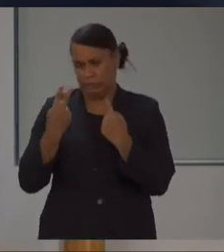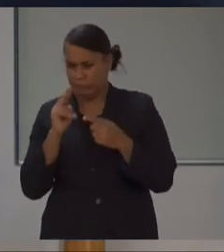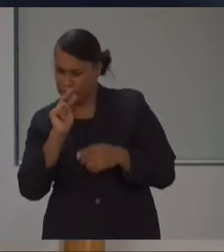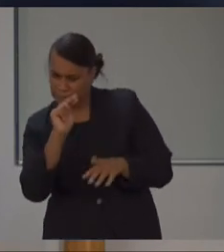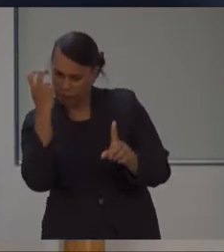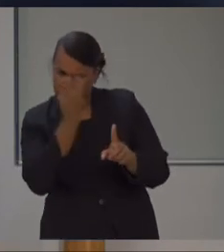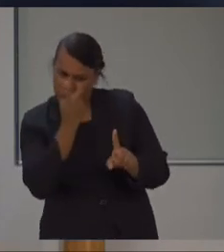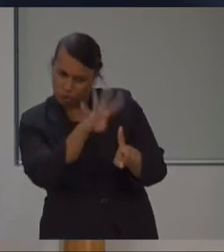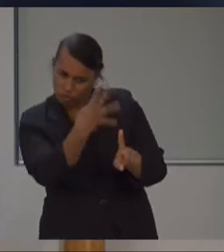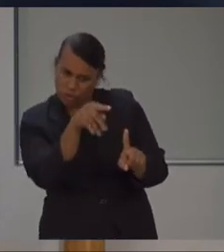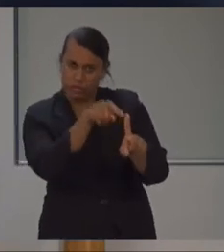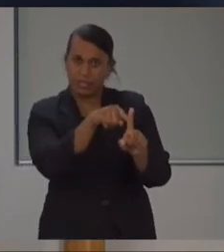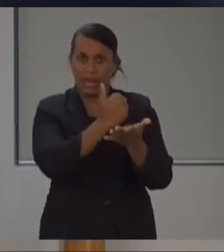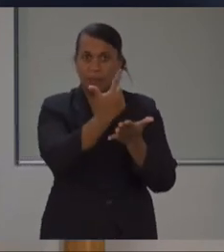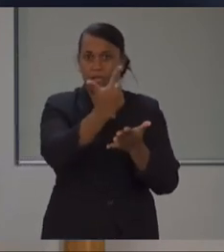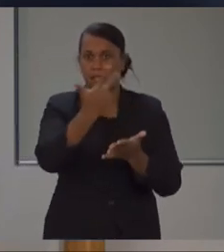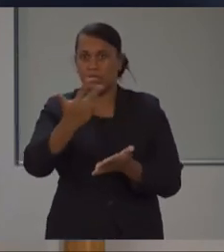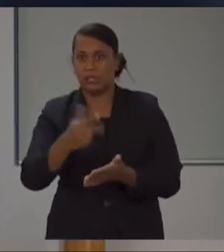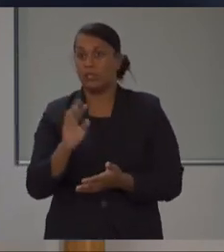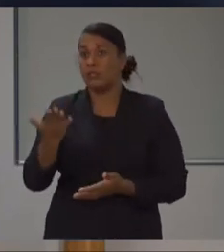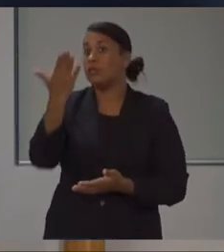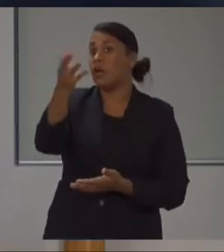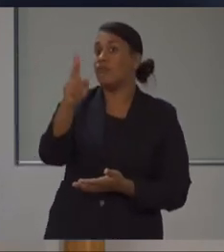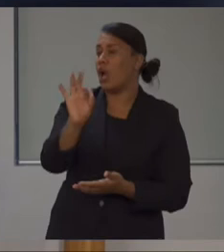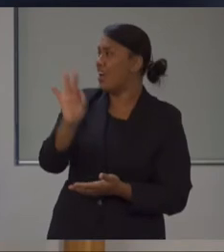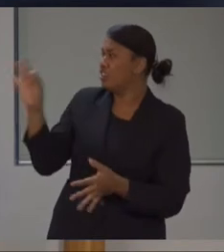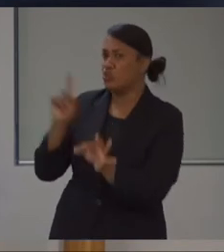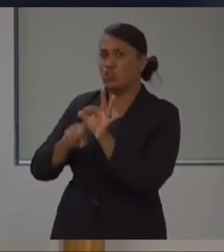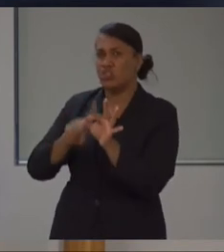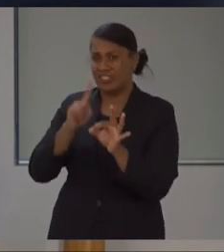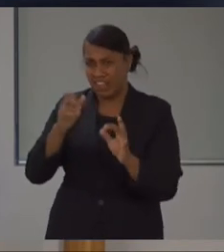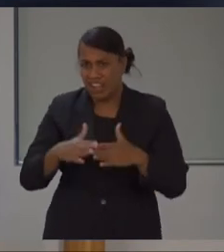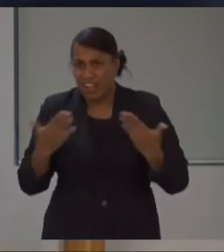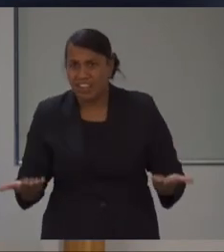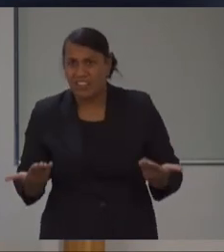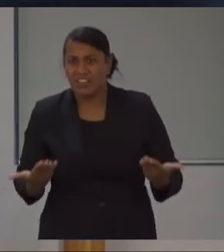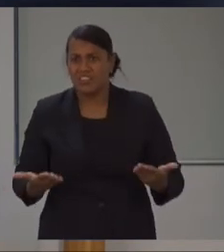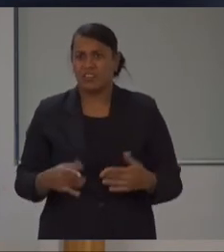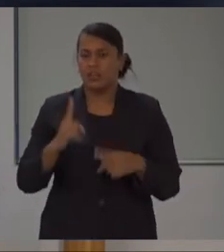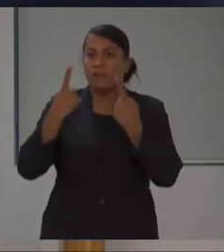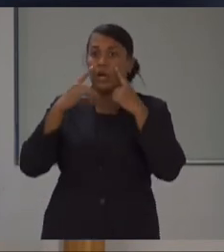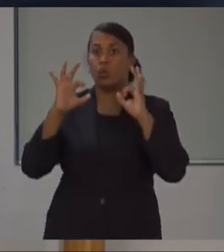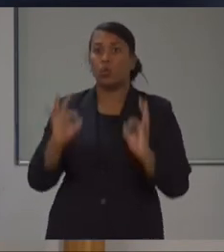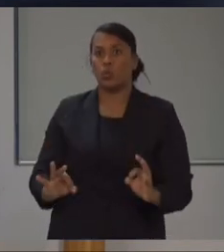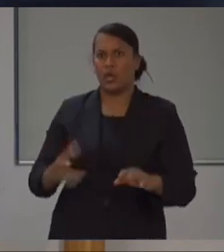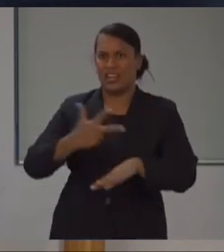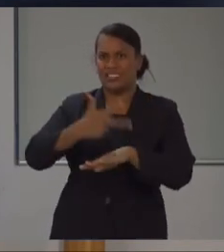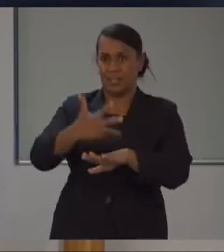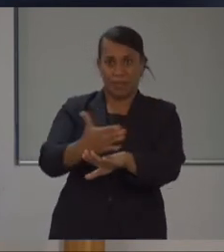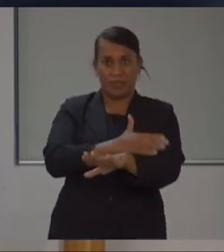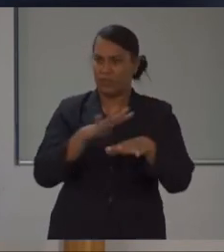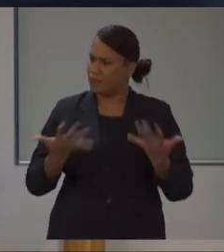In terms of the scaling back of the curfew hours from 8 pm to 10 pm, obviously as soon as the message goes out,